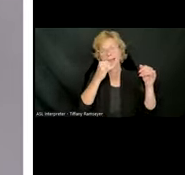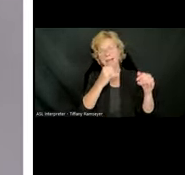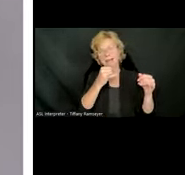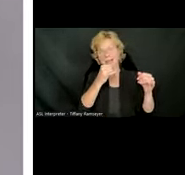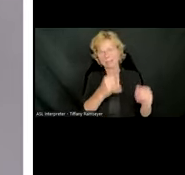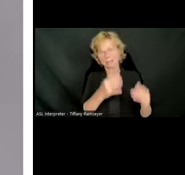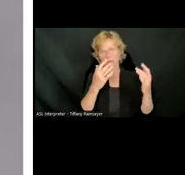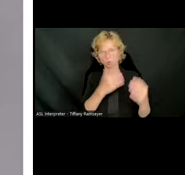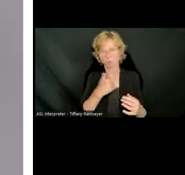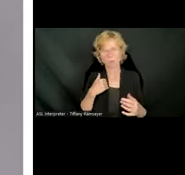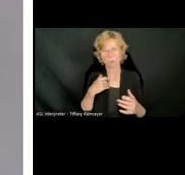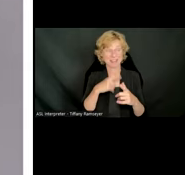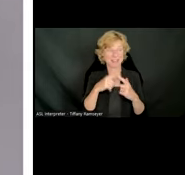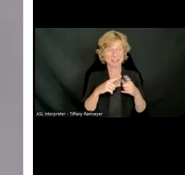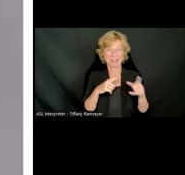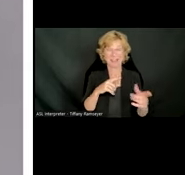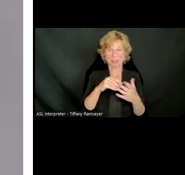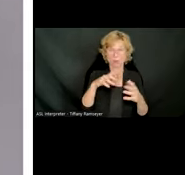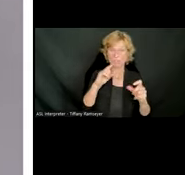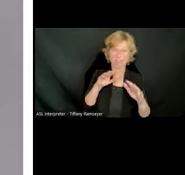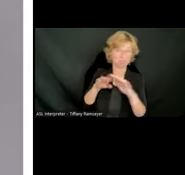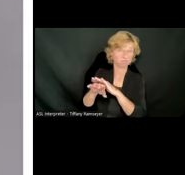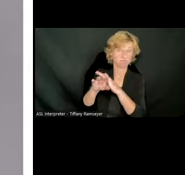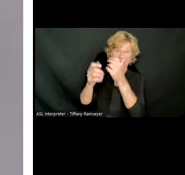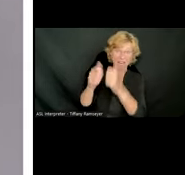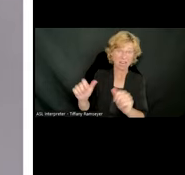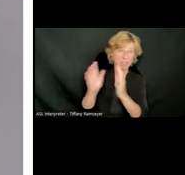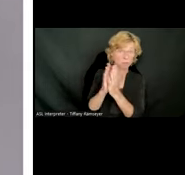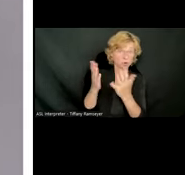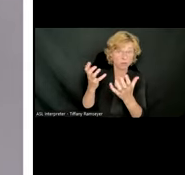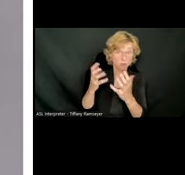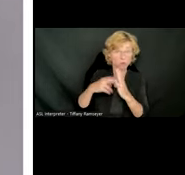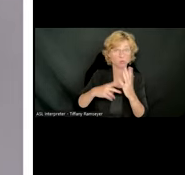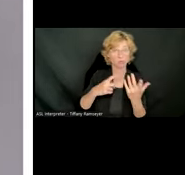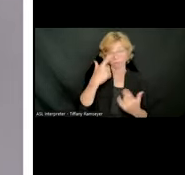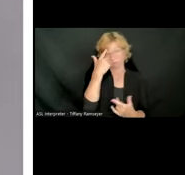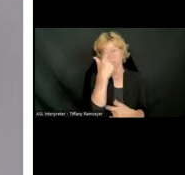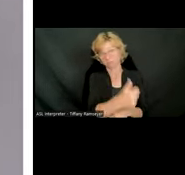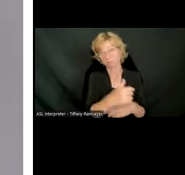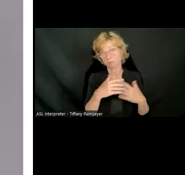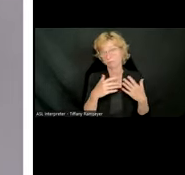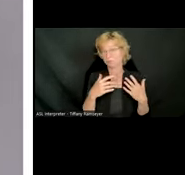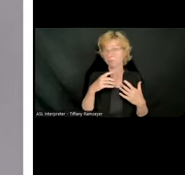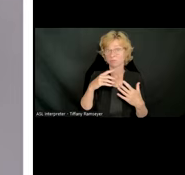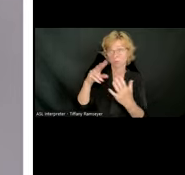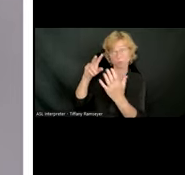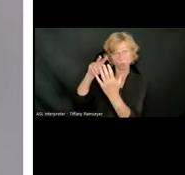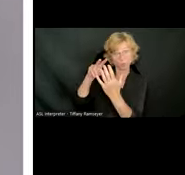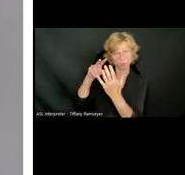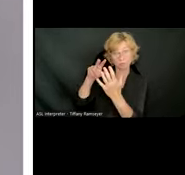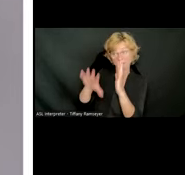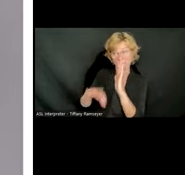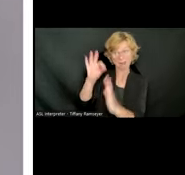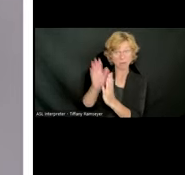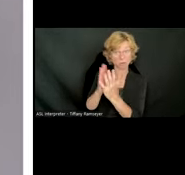books in the collection that they would like to read. They have the flexibility of finding the book and reading it exactly when they find it. And